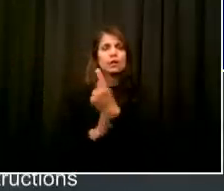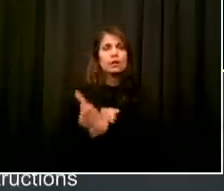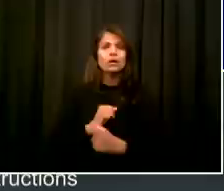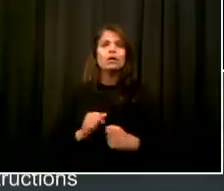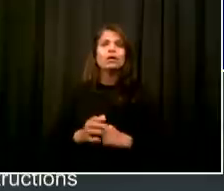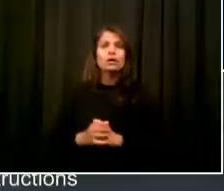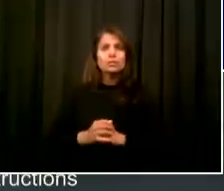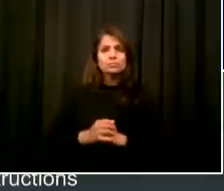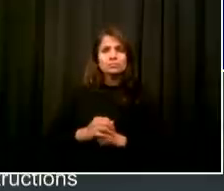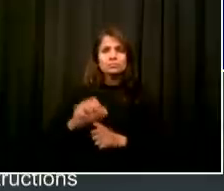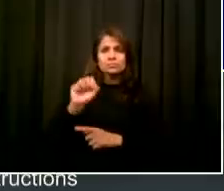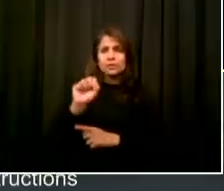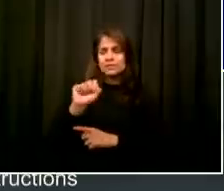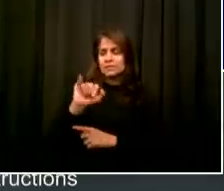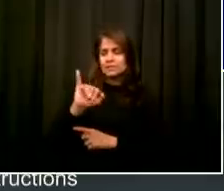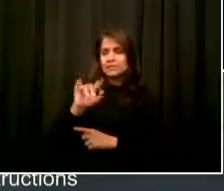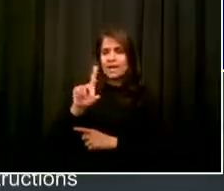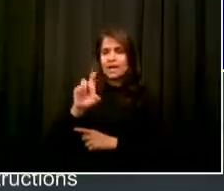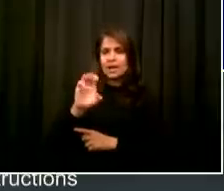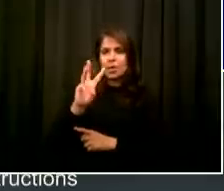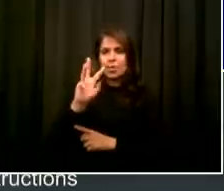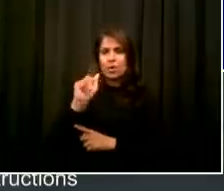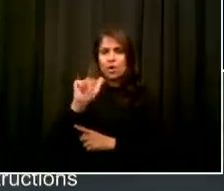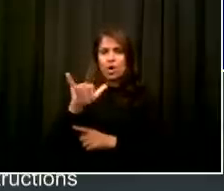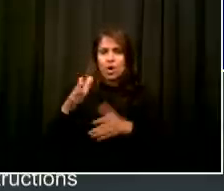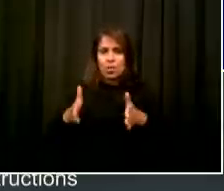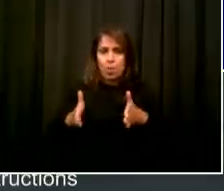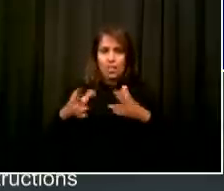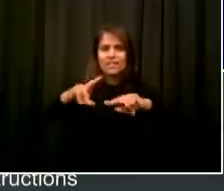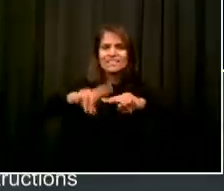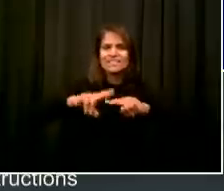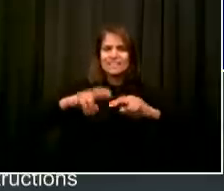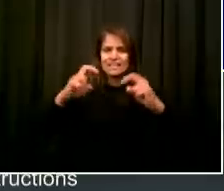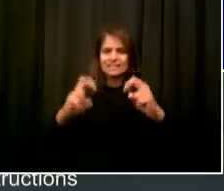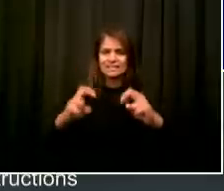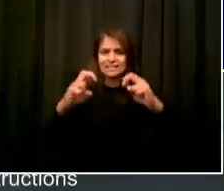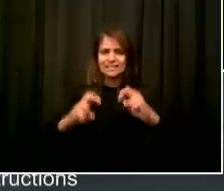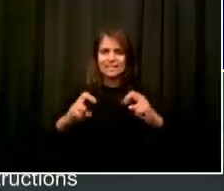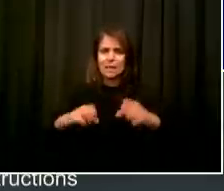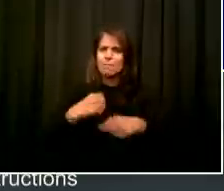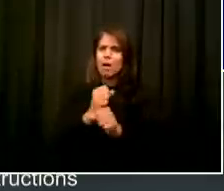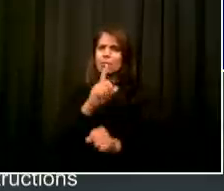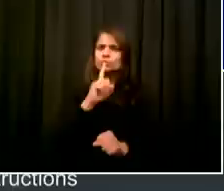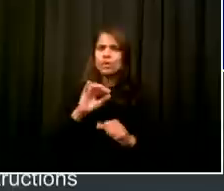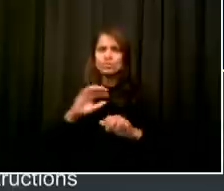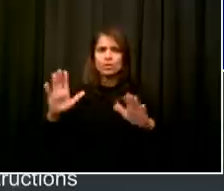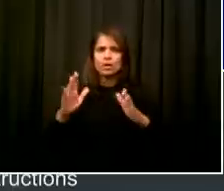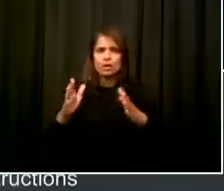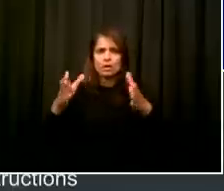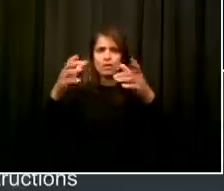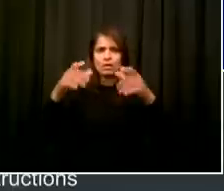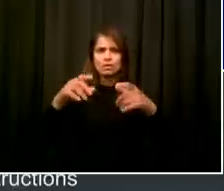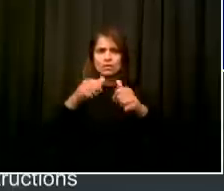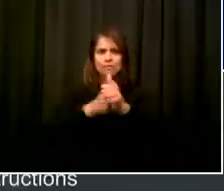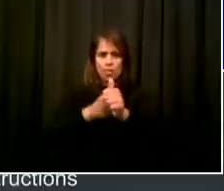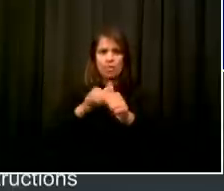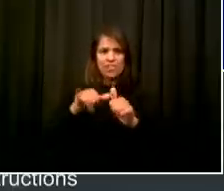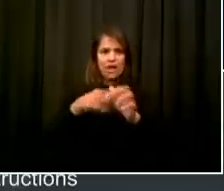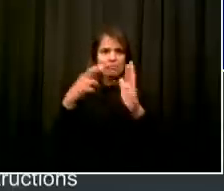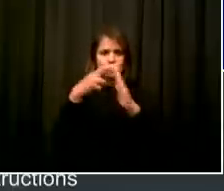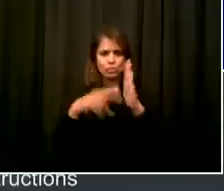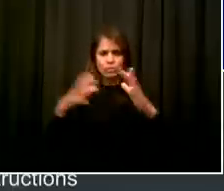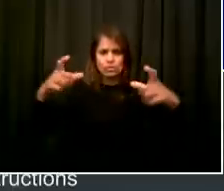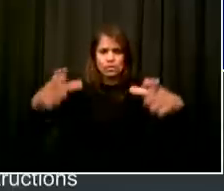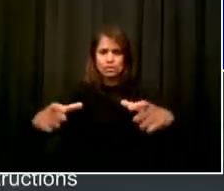curb lane seating is safely set up. You know, we are also looking forward to open streets and plazas, and we'll be in the coming days rolling out the